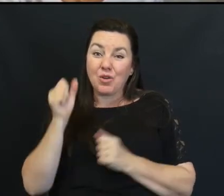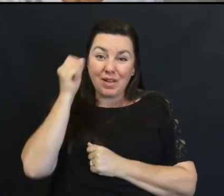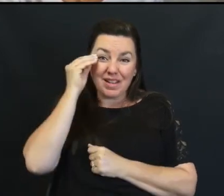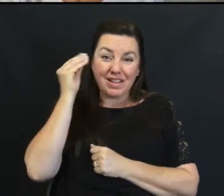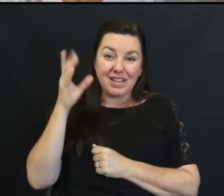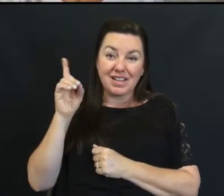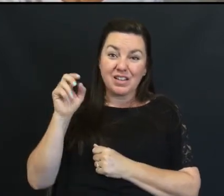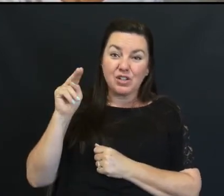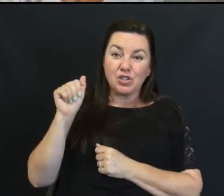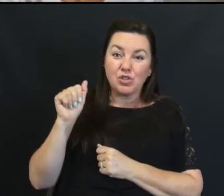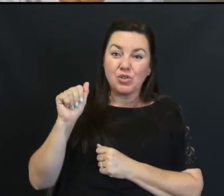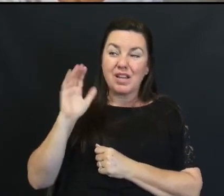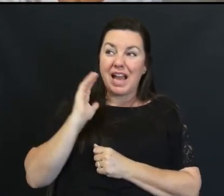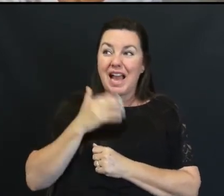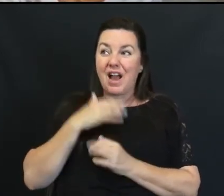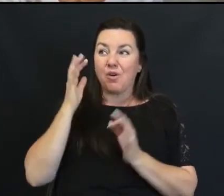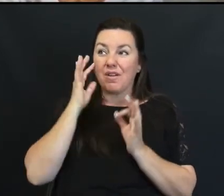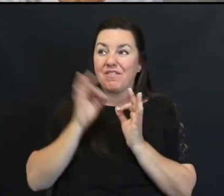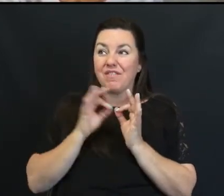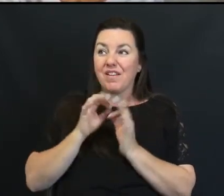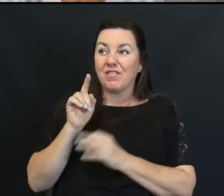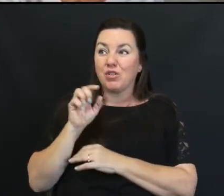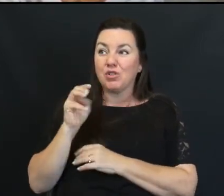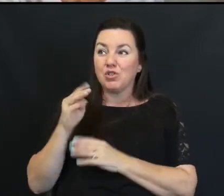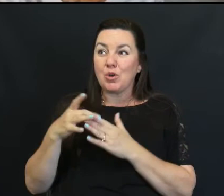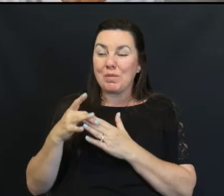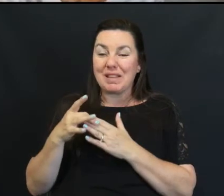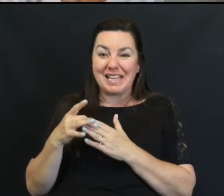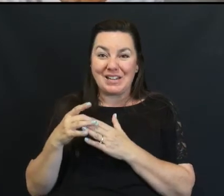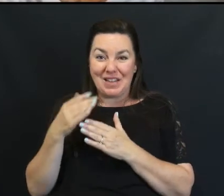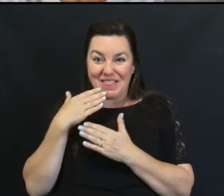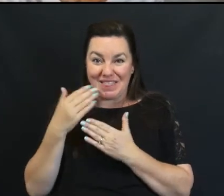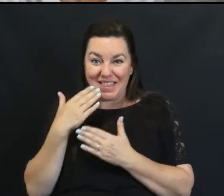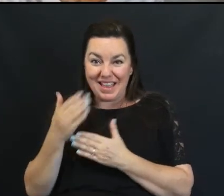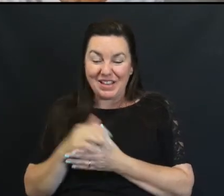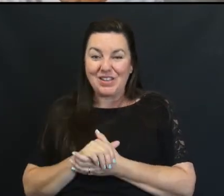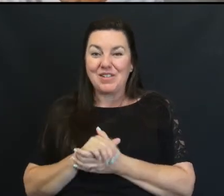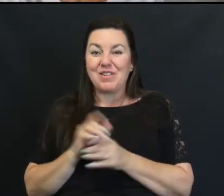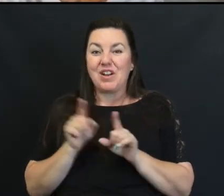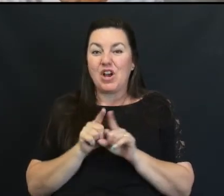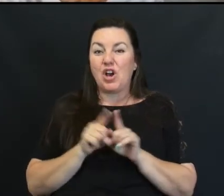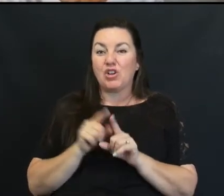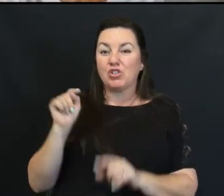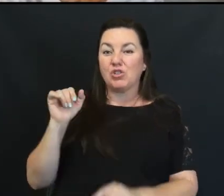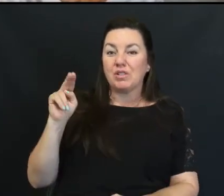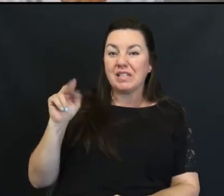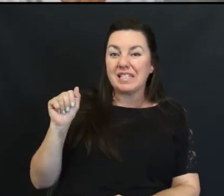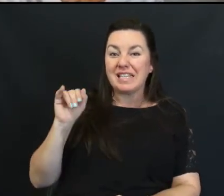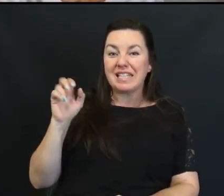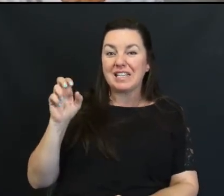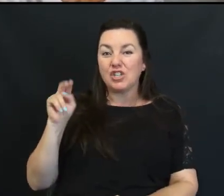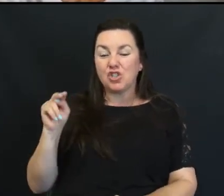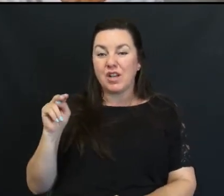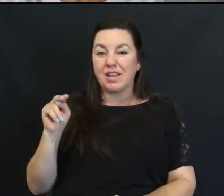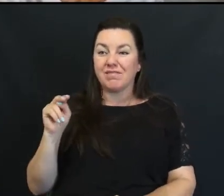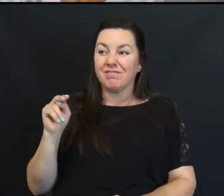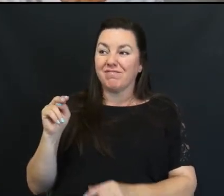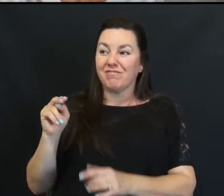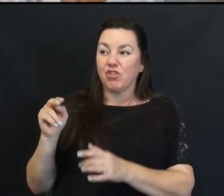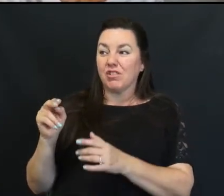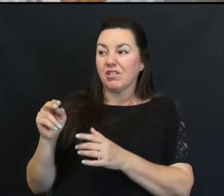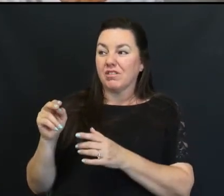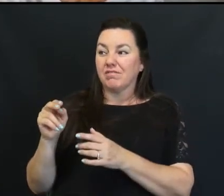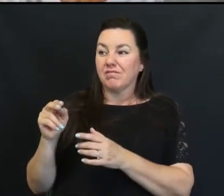Donna Brock Our faithful Zoom leader Who got us all together Thank you Donna And also to Tina And Jen For keeping us All in the loop